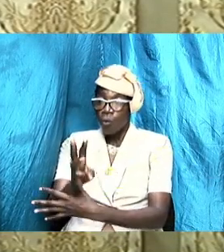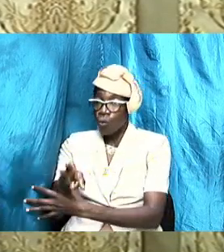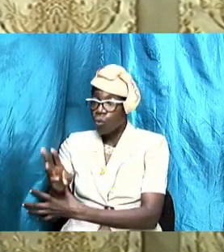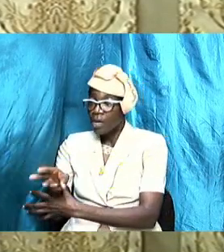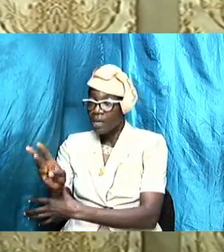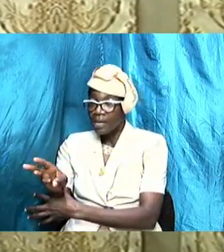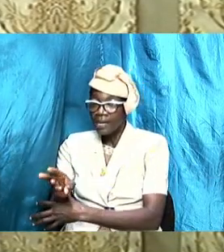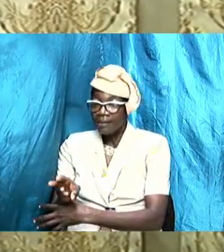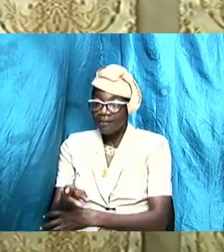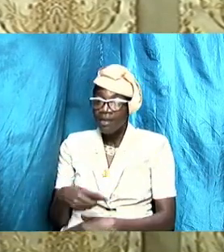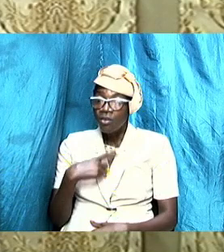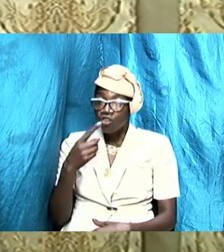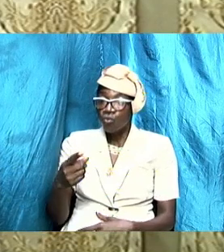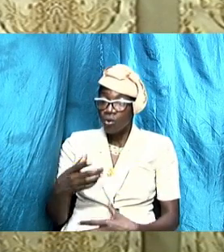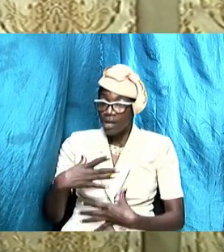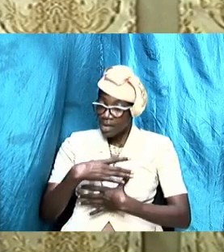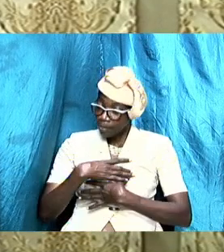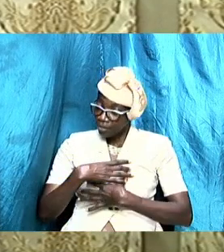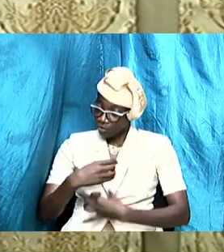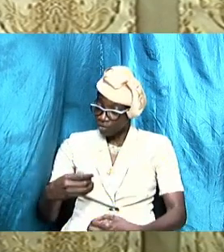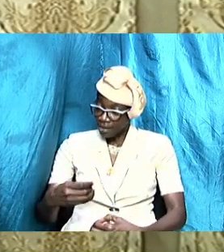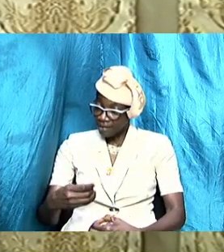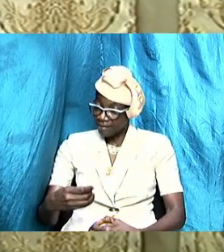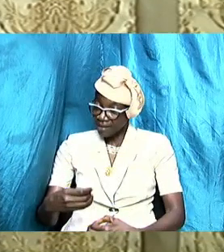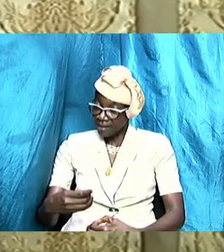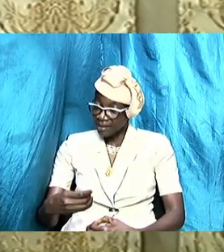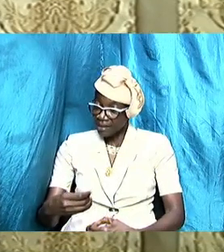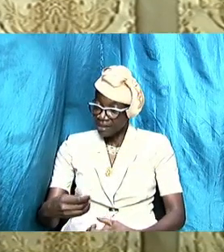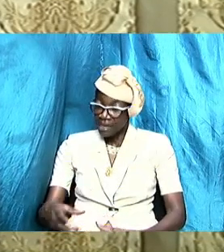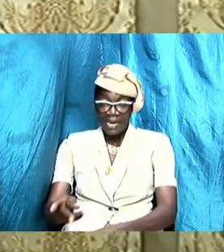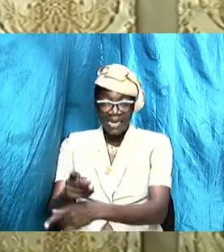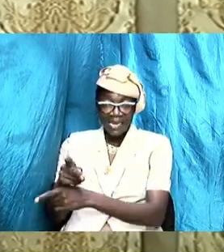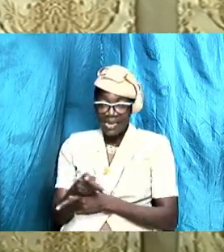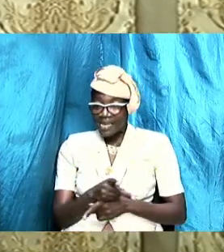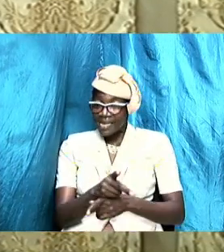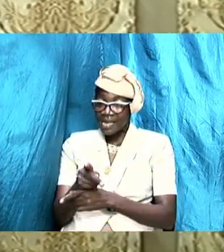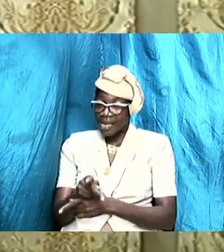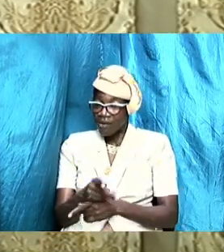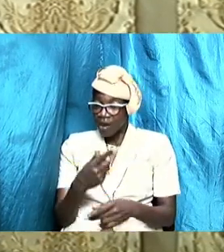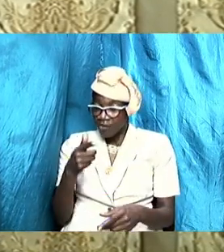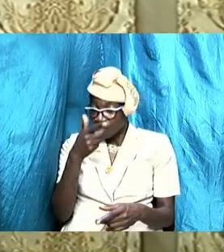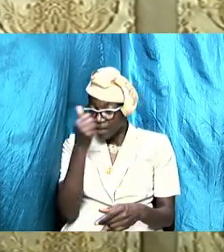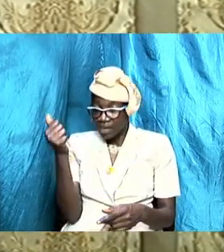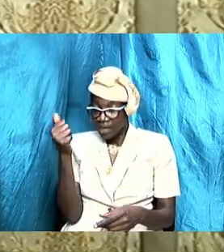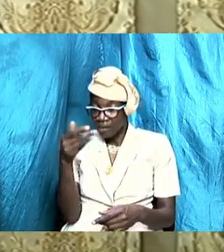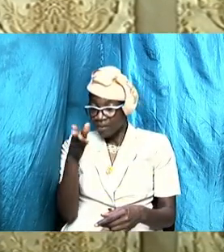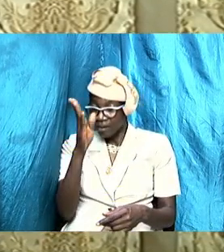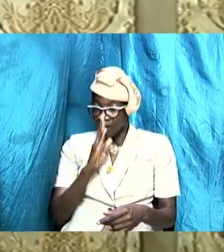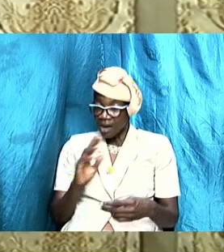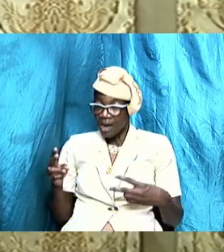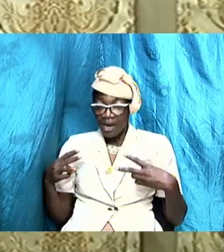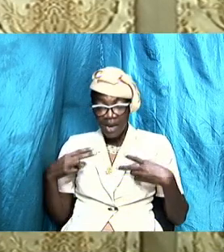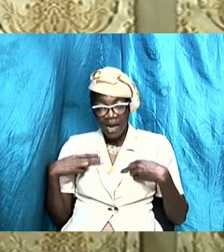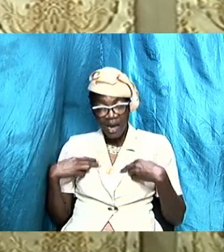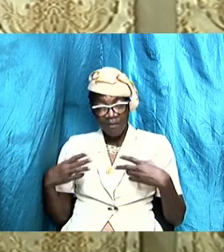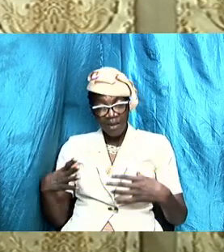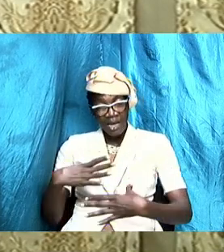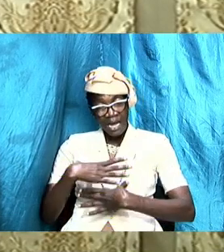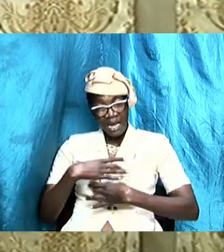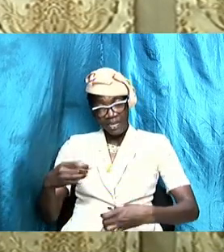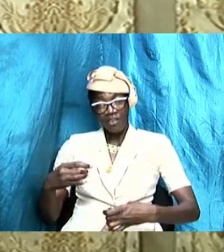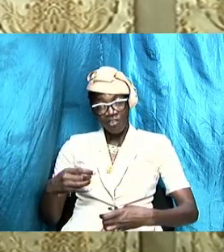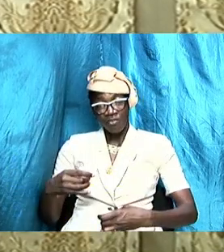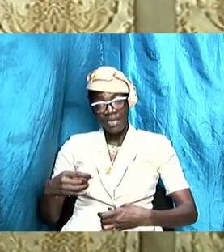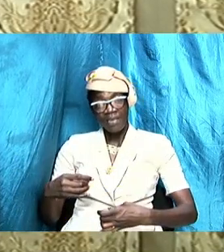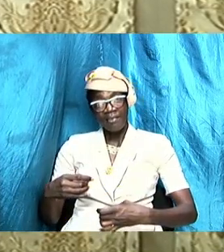his interest was well taken care of because mark you God has an interest in